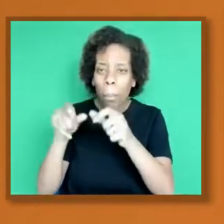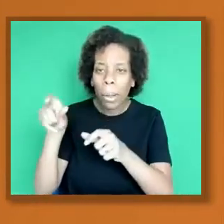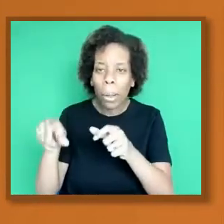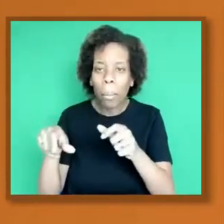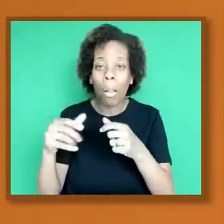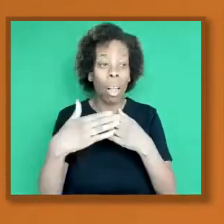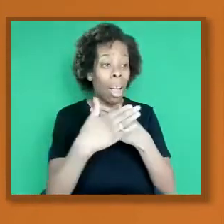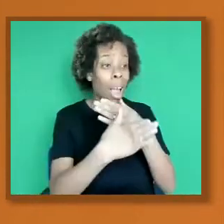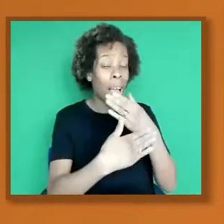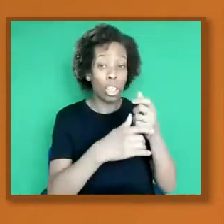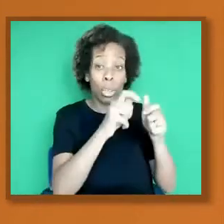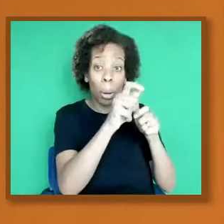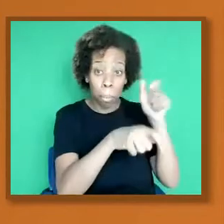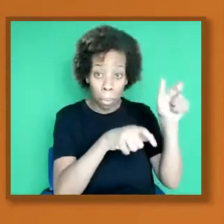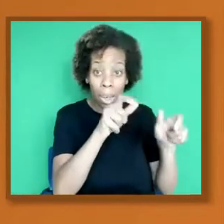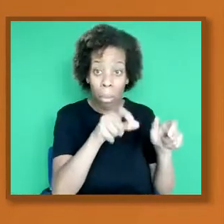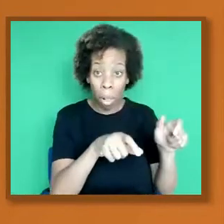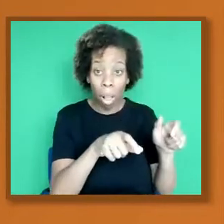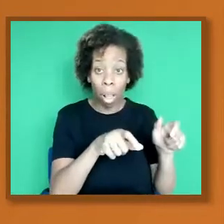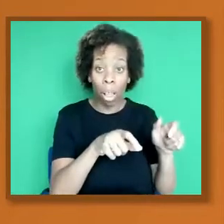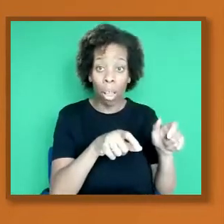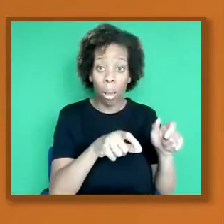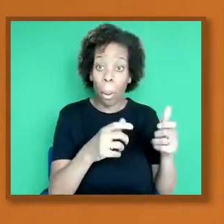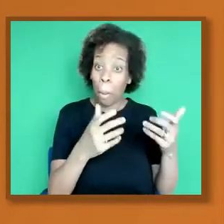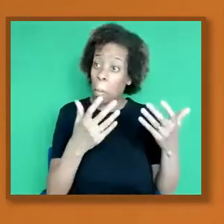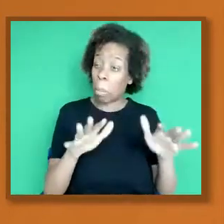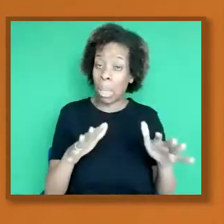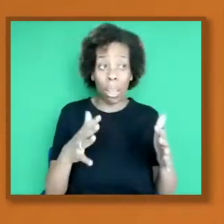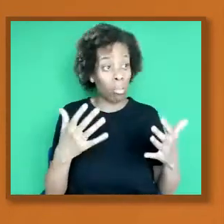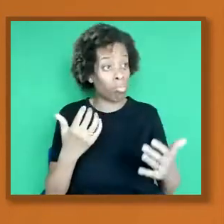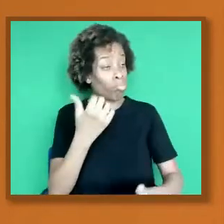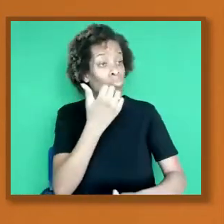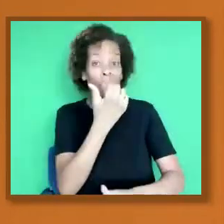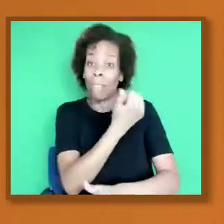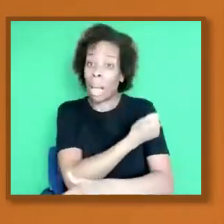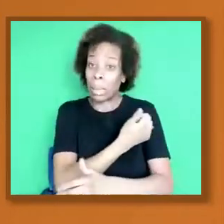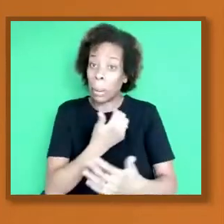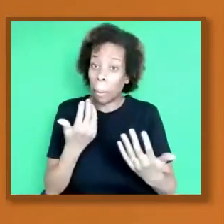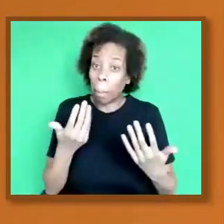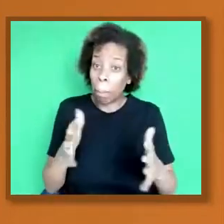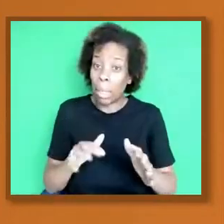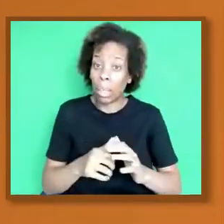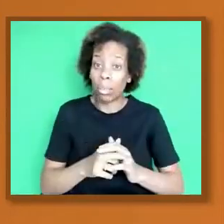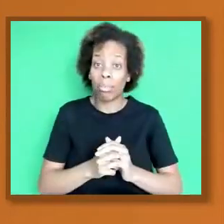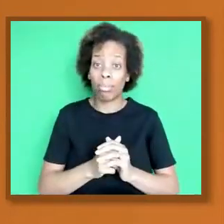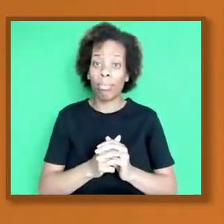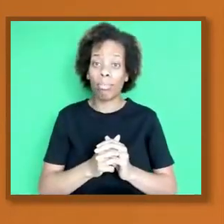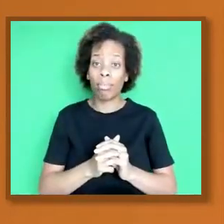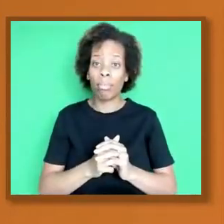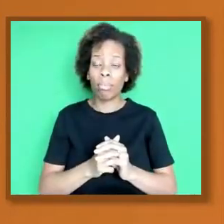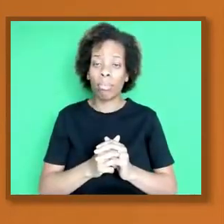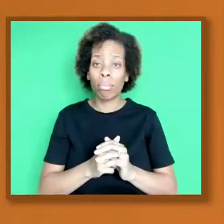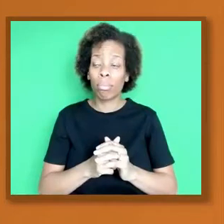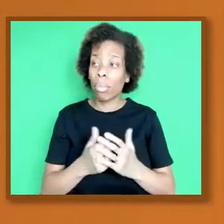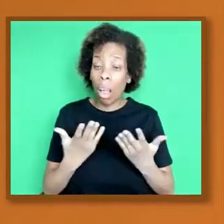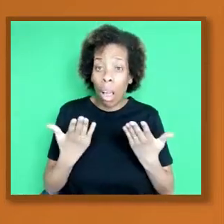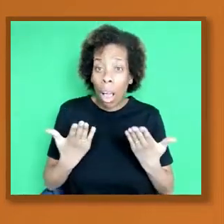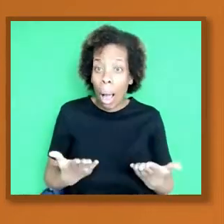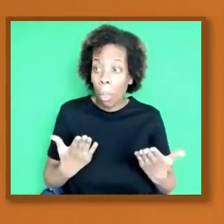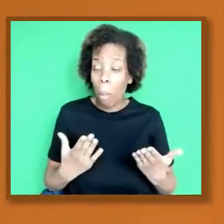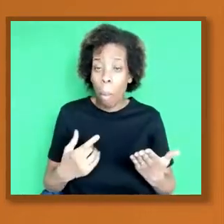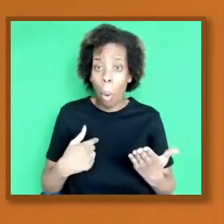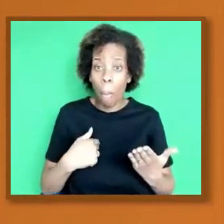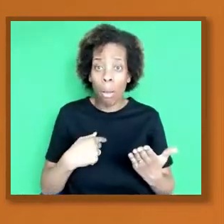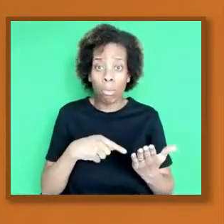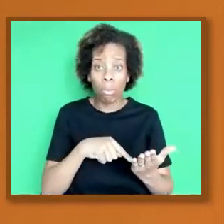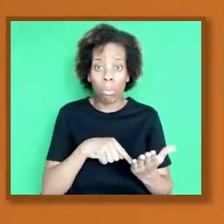the vaccine. And we are not seeing an increased report of death or side